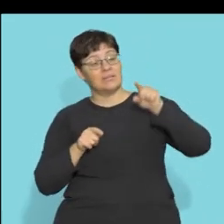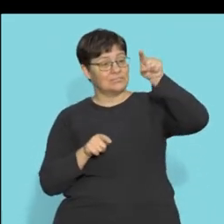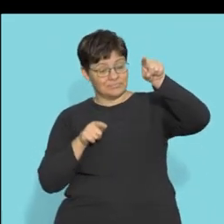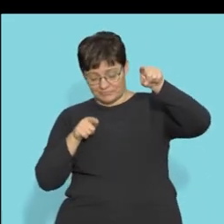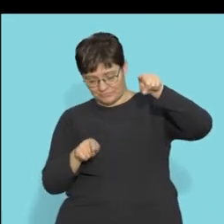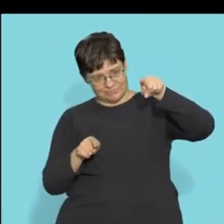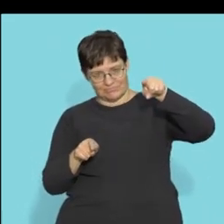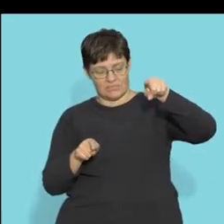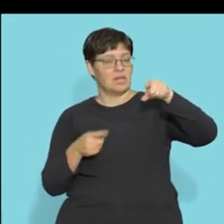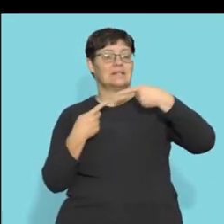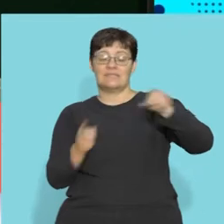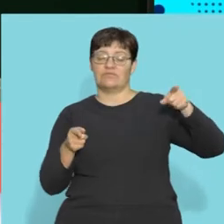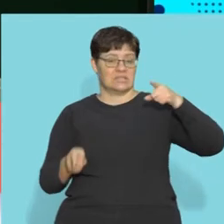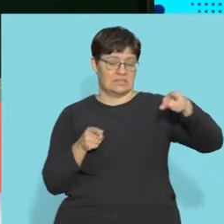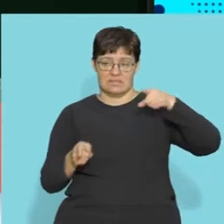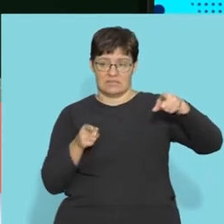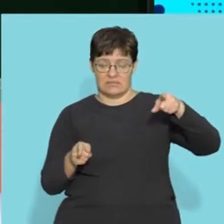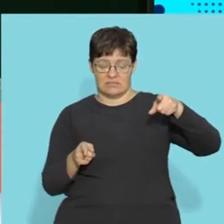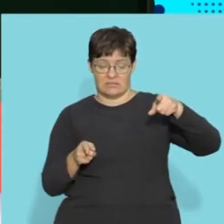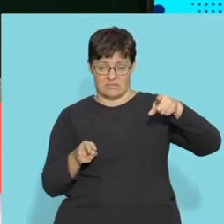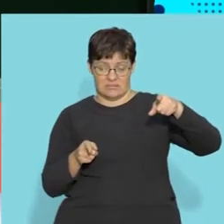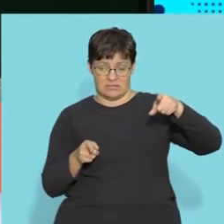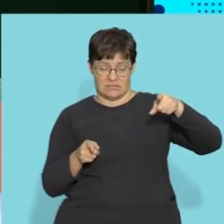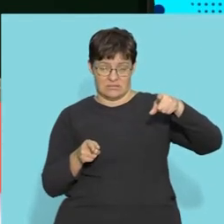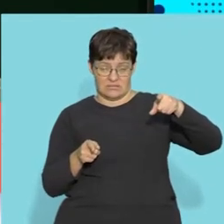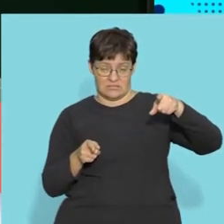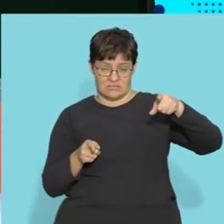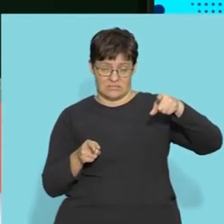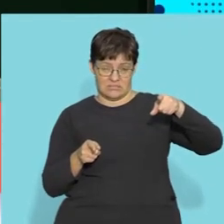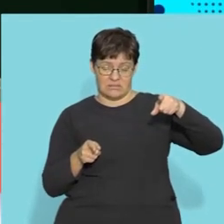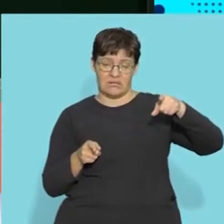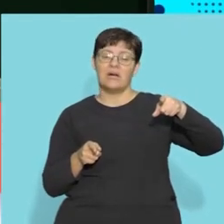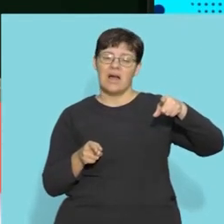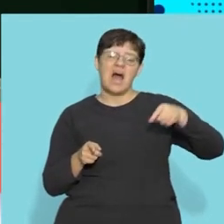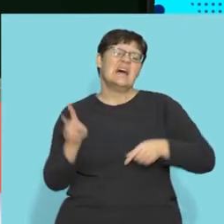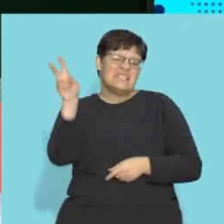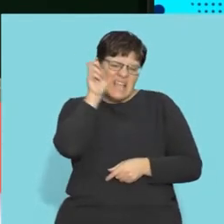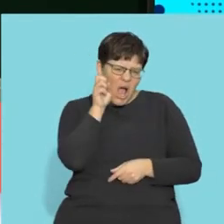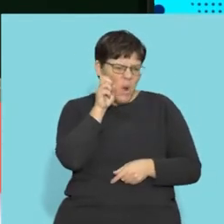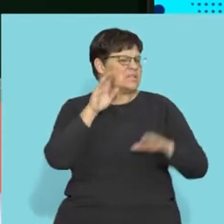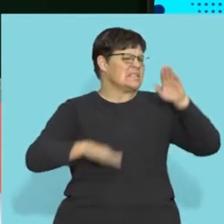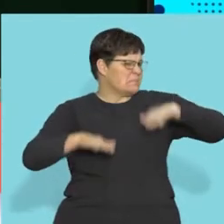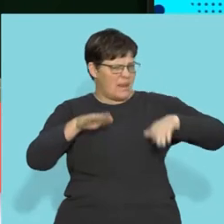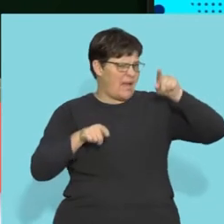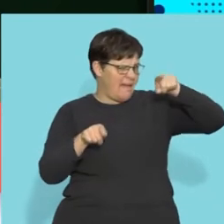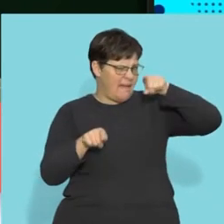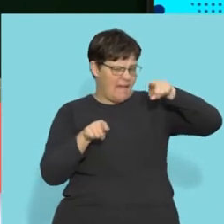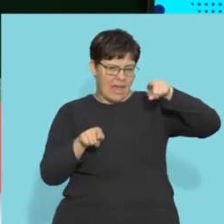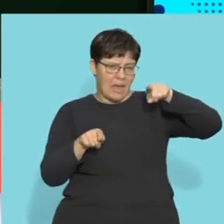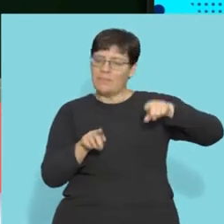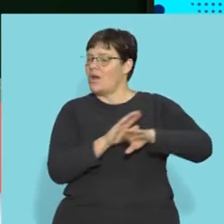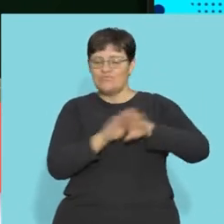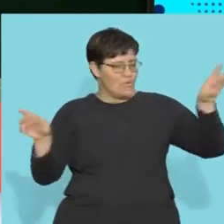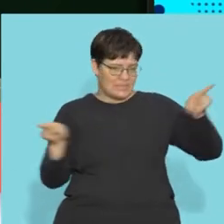thing that you need to remember is that the cerebrum and the cerebellum it sounds sort of the